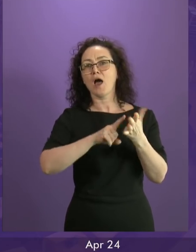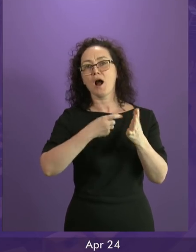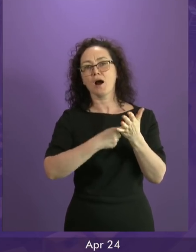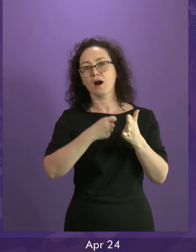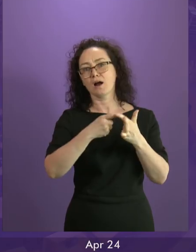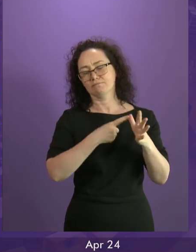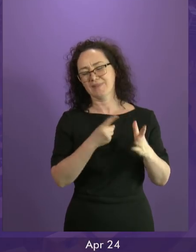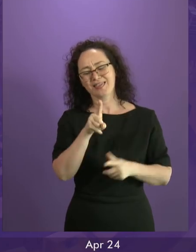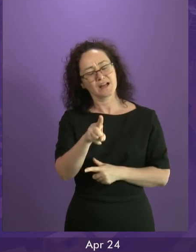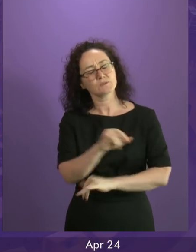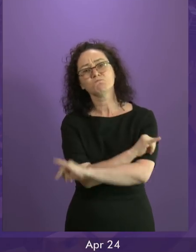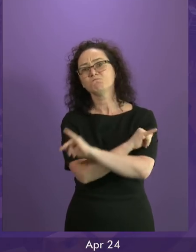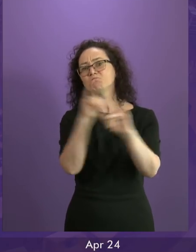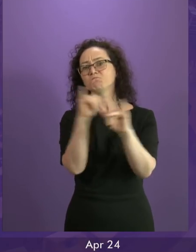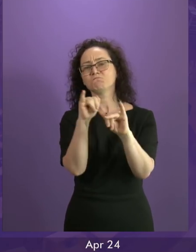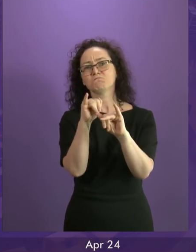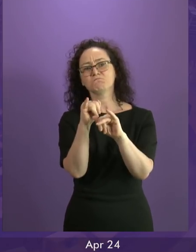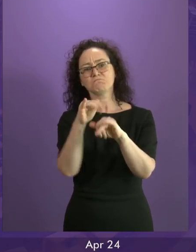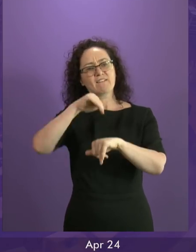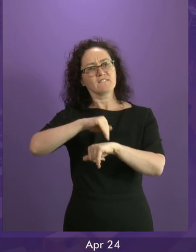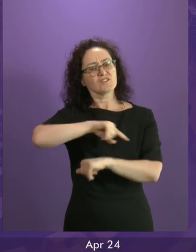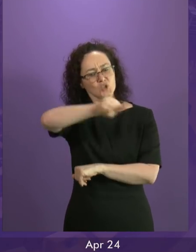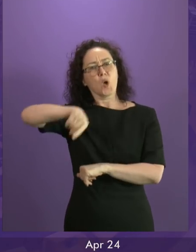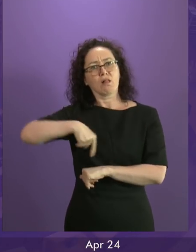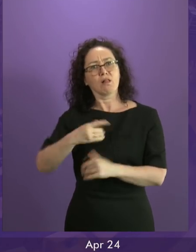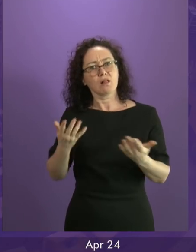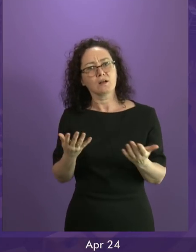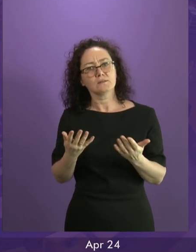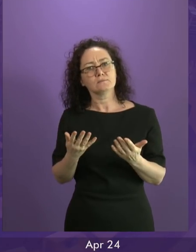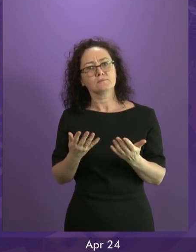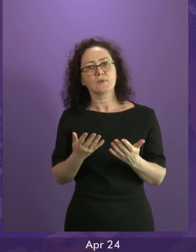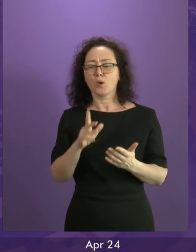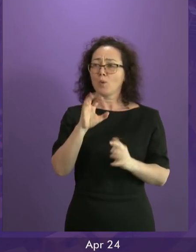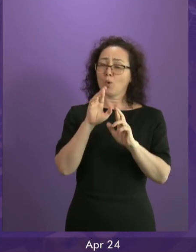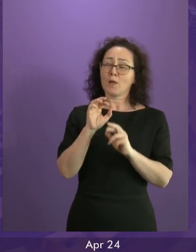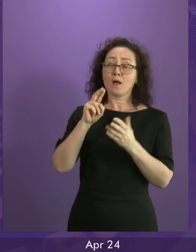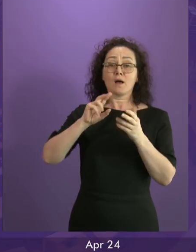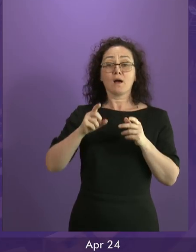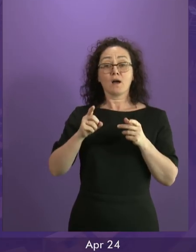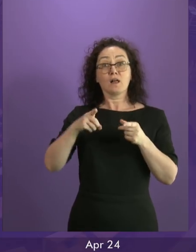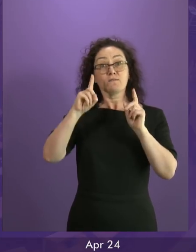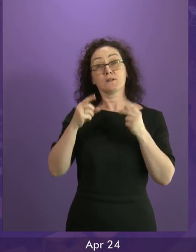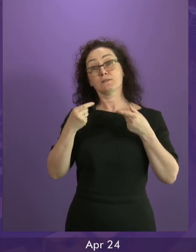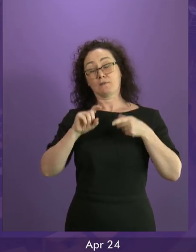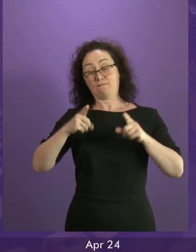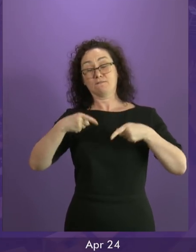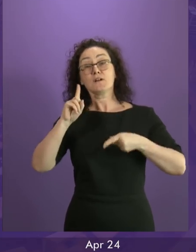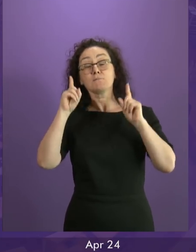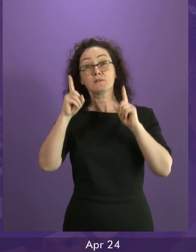on us all. And perhaps the First Minister could confirm later whether we know of any Scottish citizens caught up in these events.